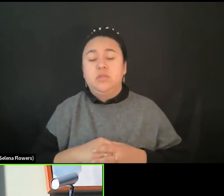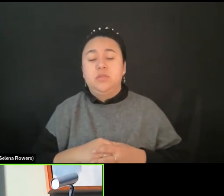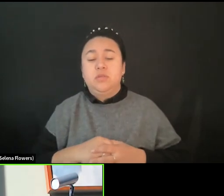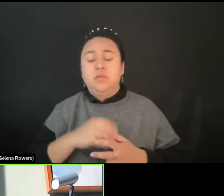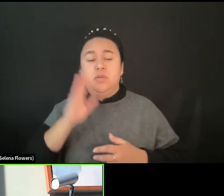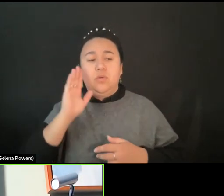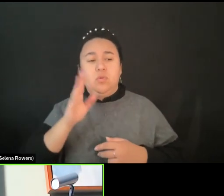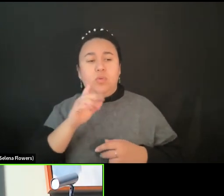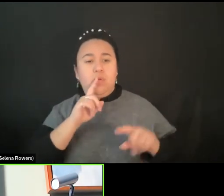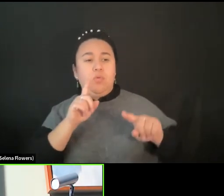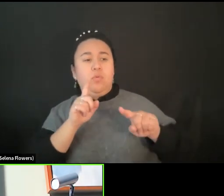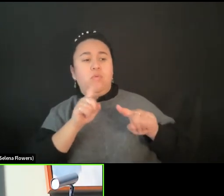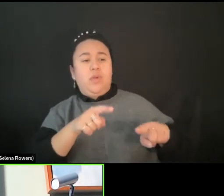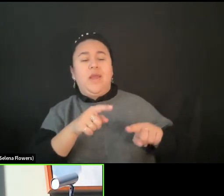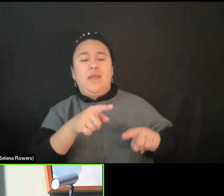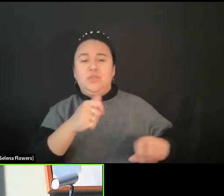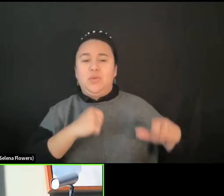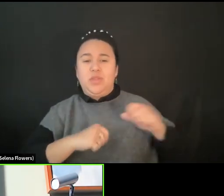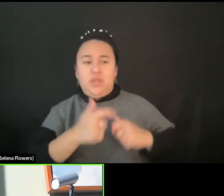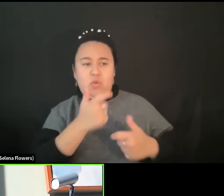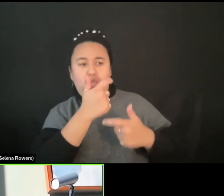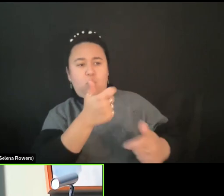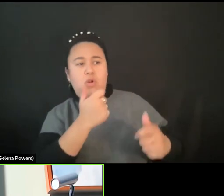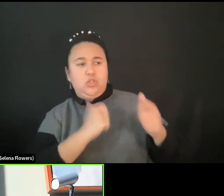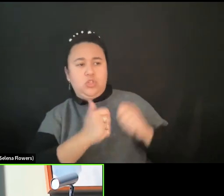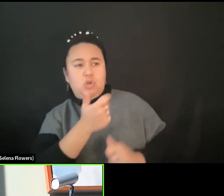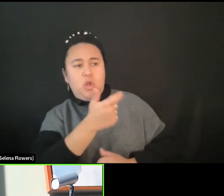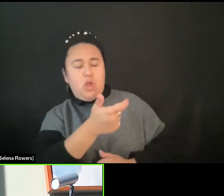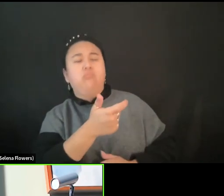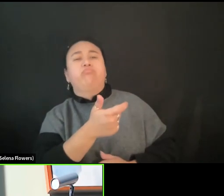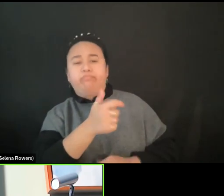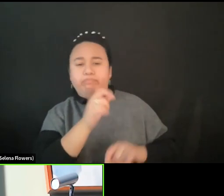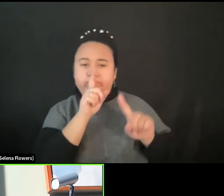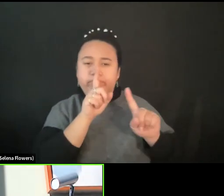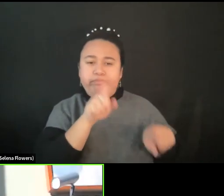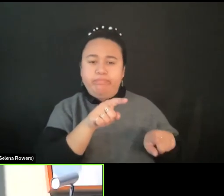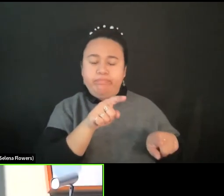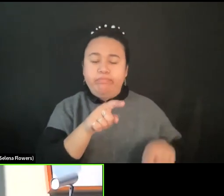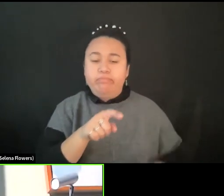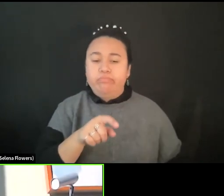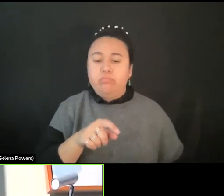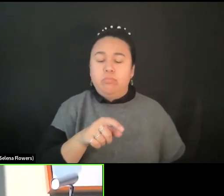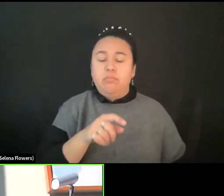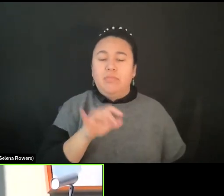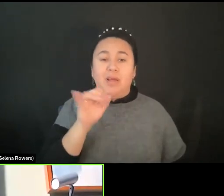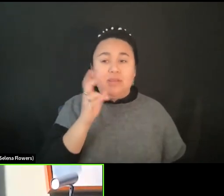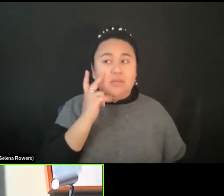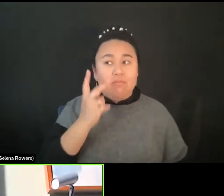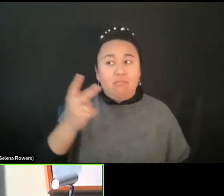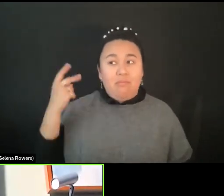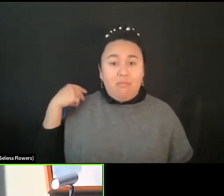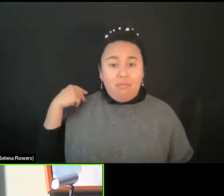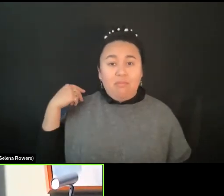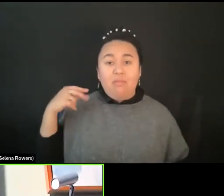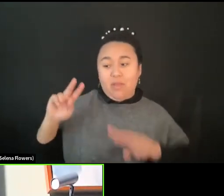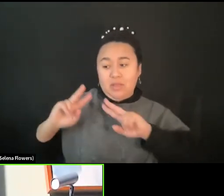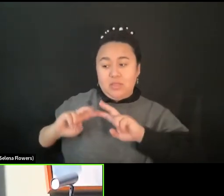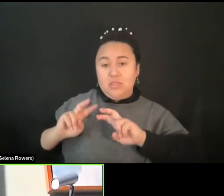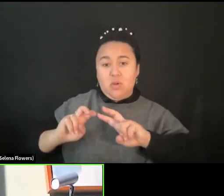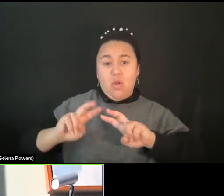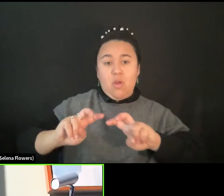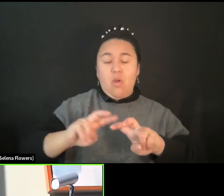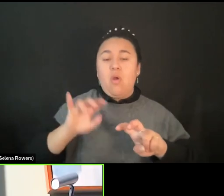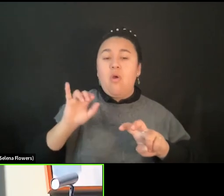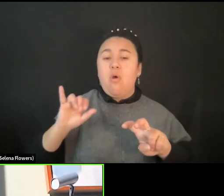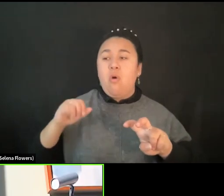react to this. And then, historically, when you look at it in the hindsight, it would make more sense to go,